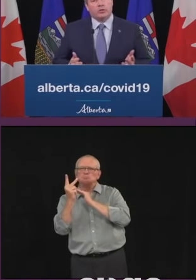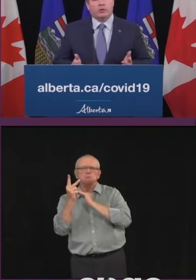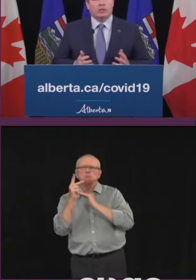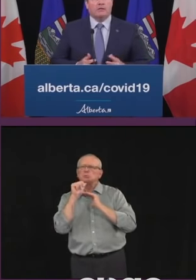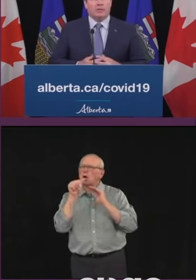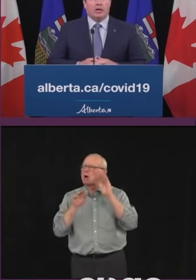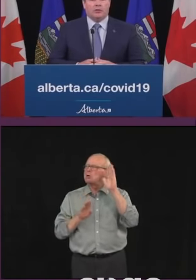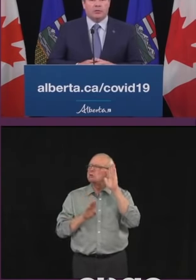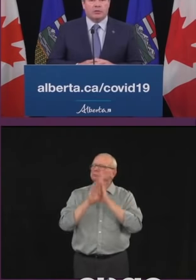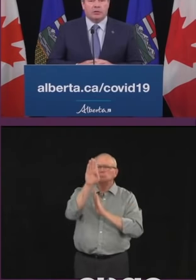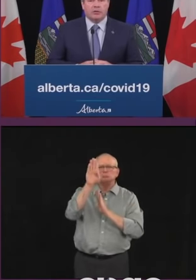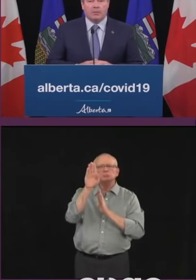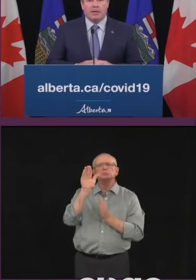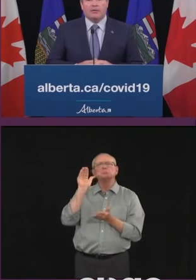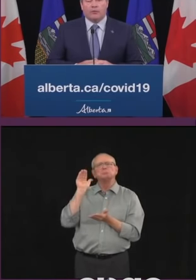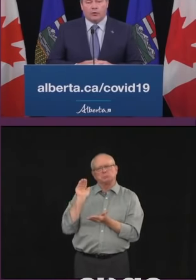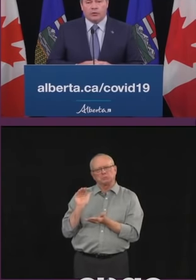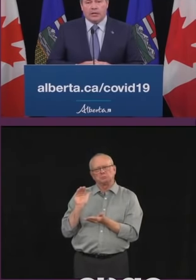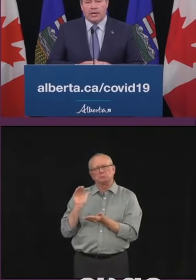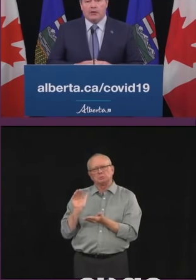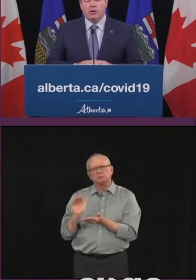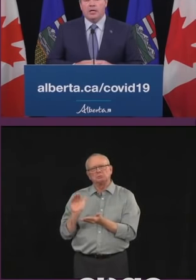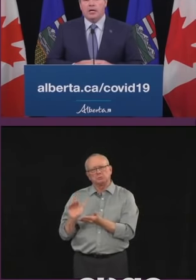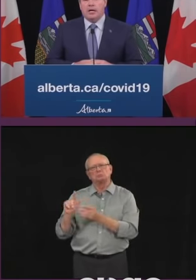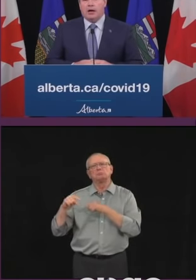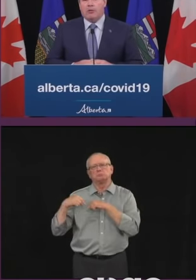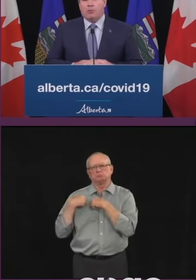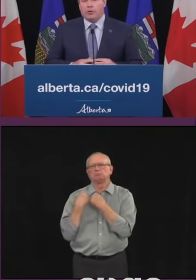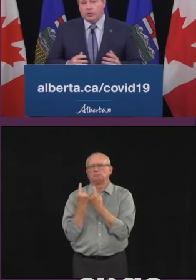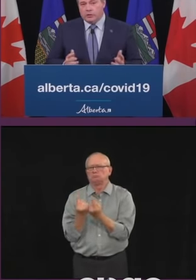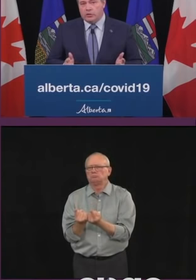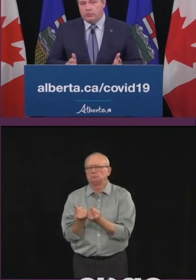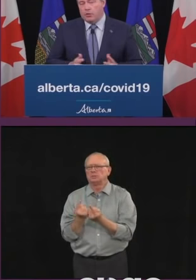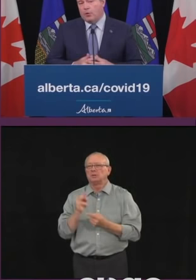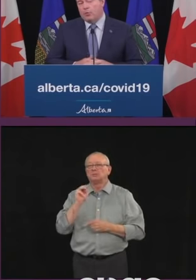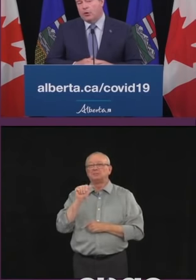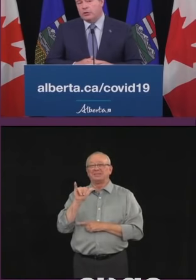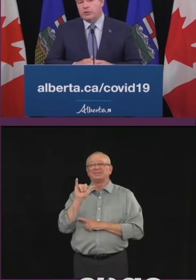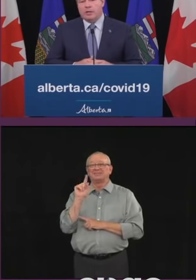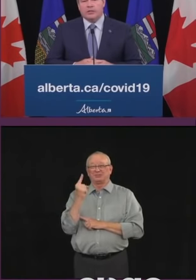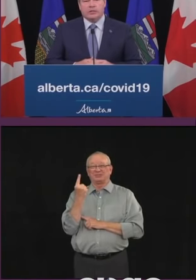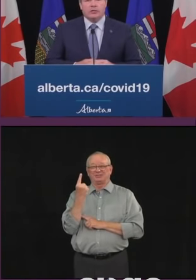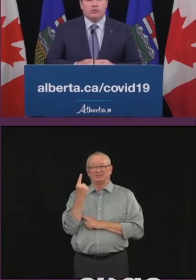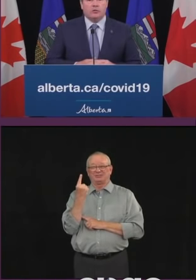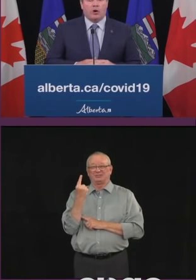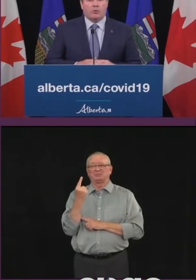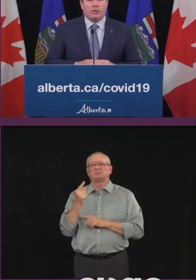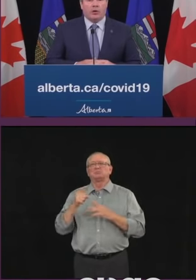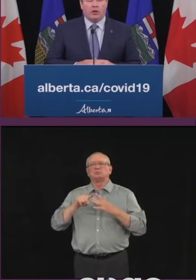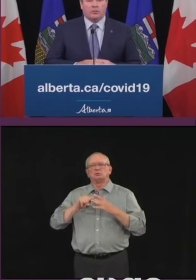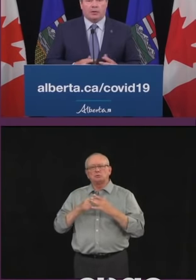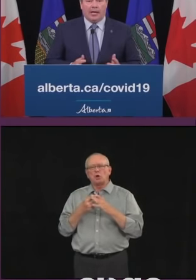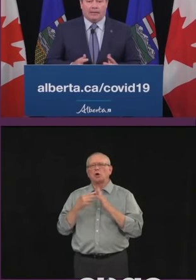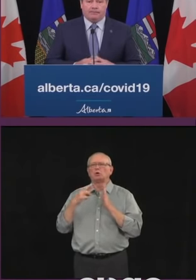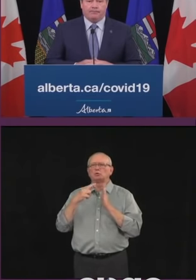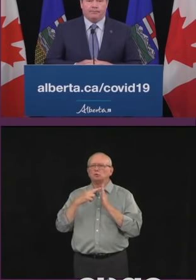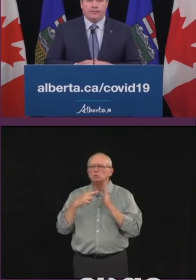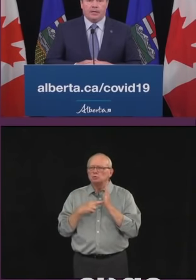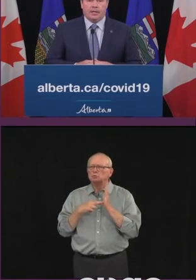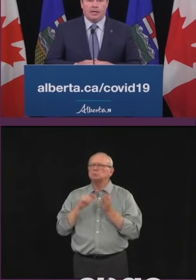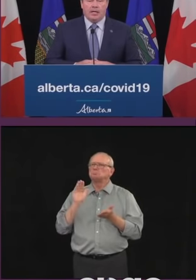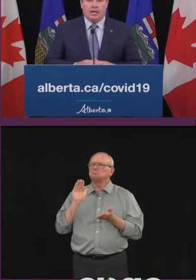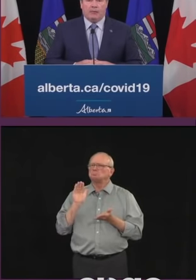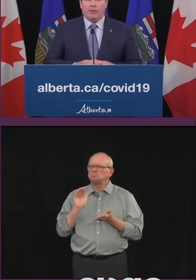Alberta started lifting health restrictions on May the 1st and now more than two, we're more than two months into our relaunch plan.